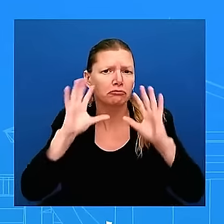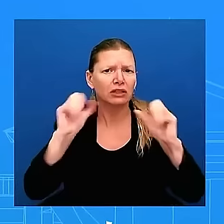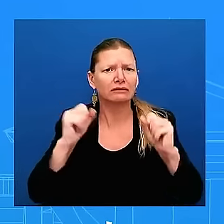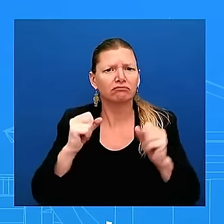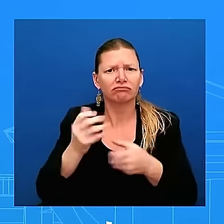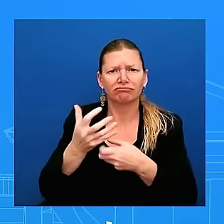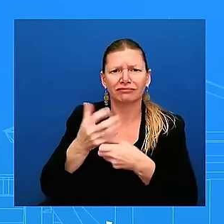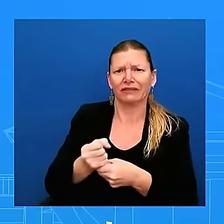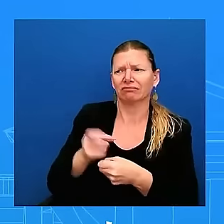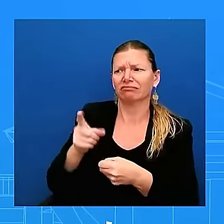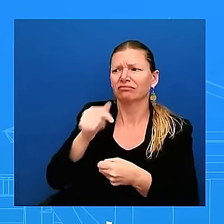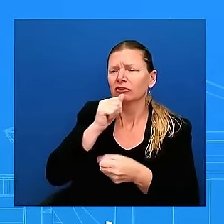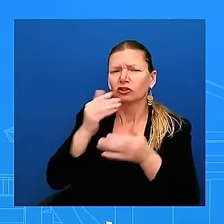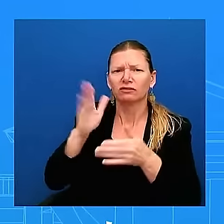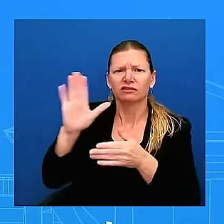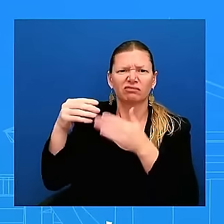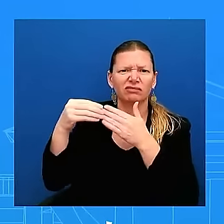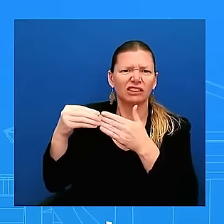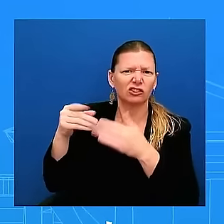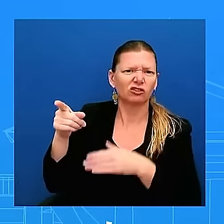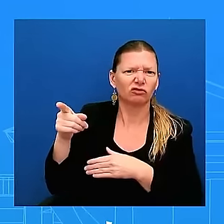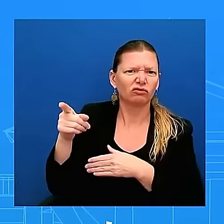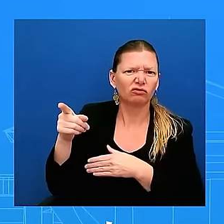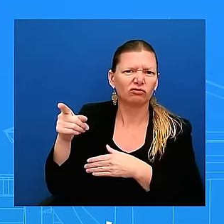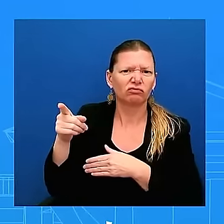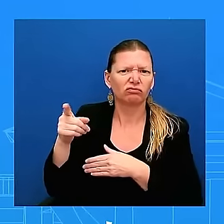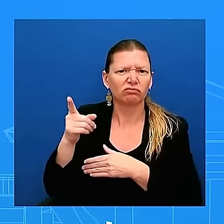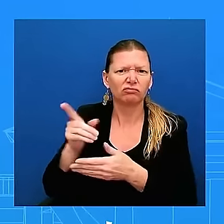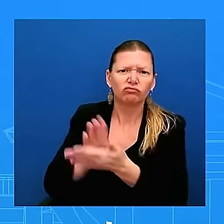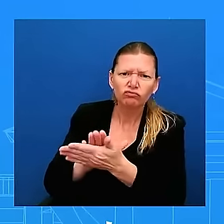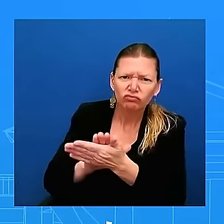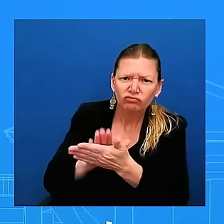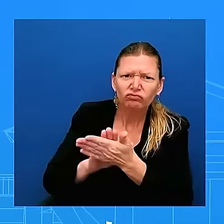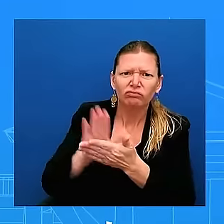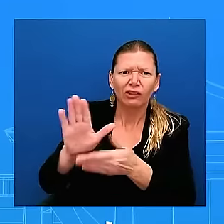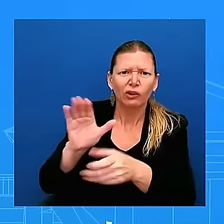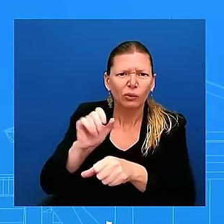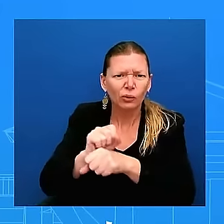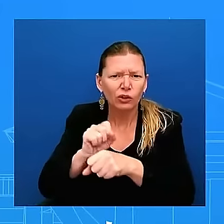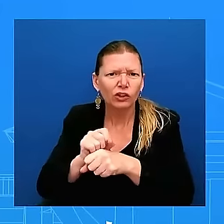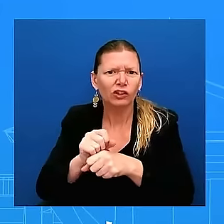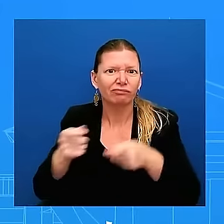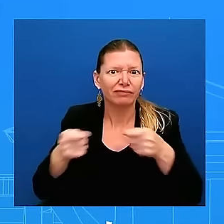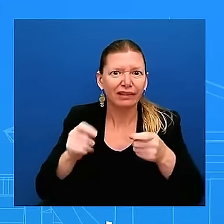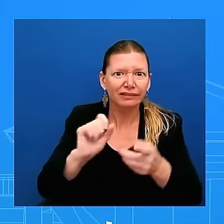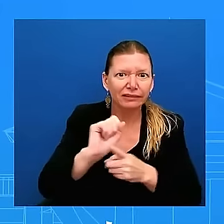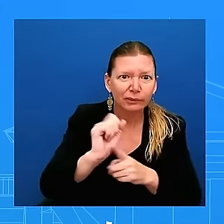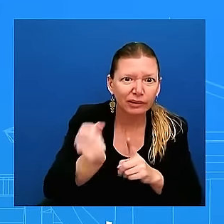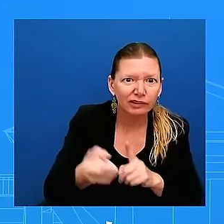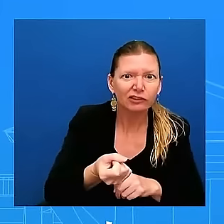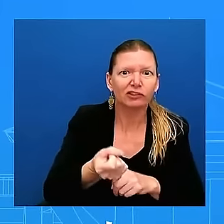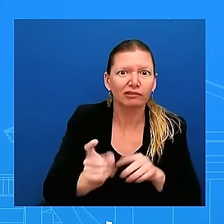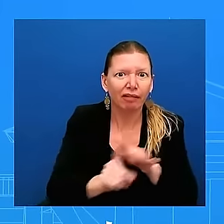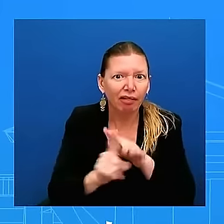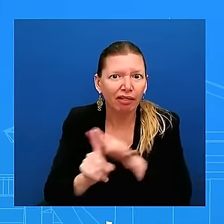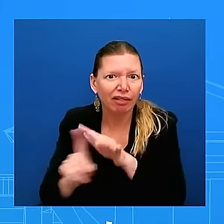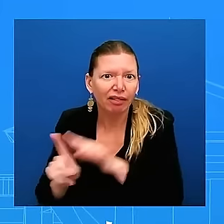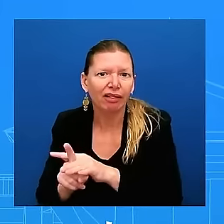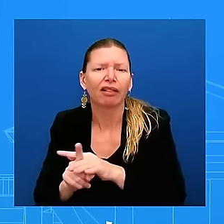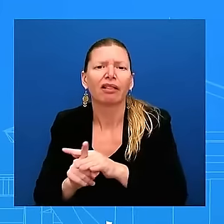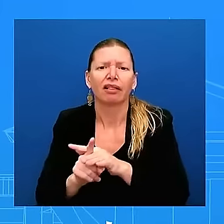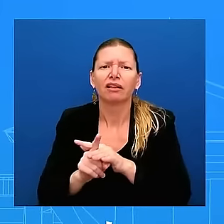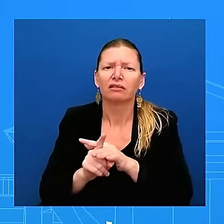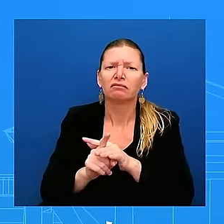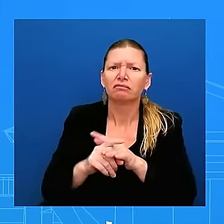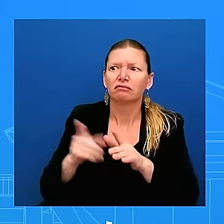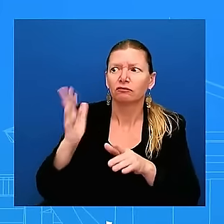Secret Service for their handling of the situation uh and ensuring that the former President's uh was safe his safety uh the Secret Service